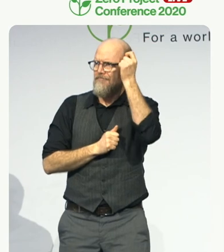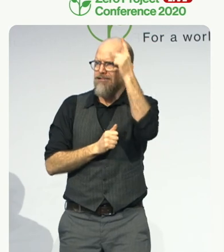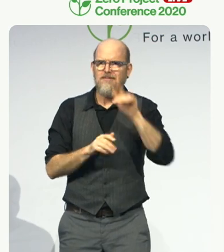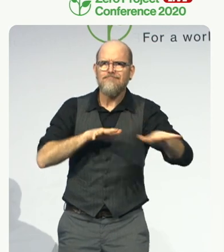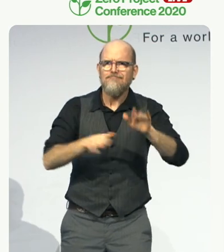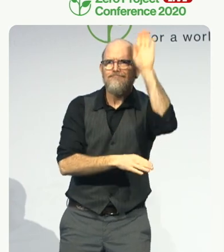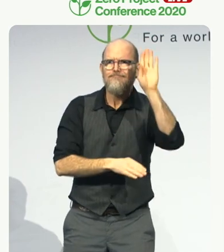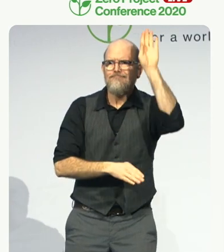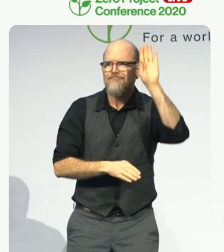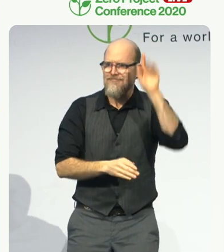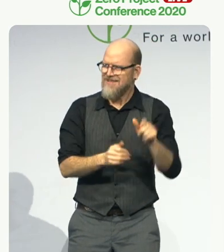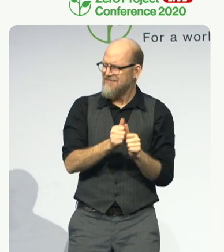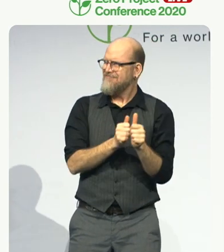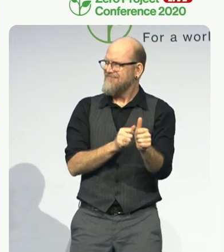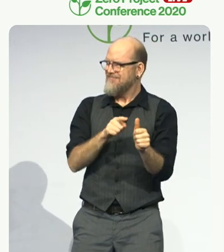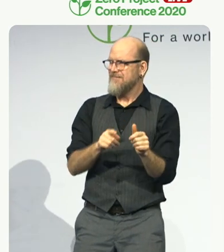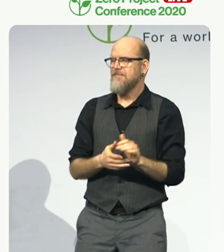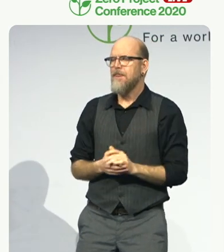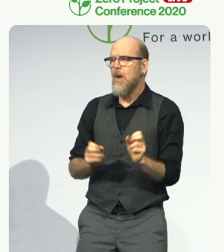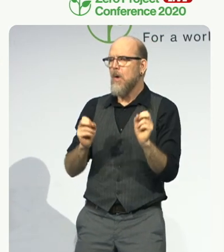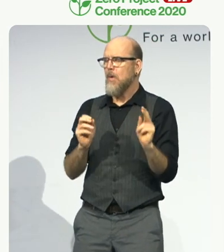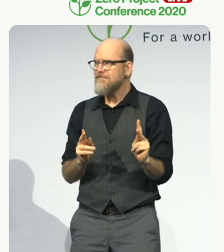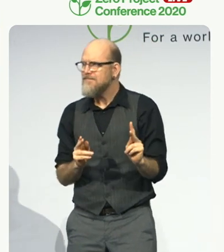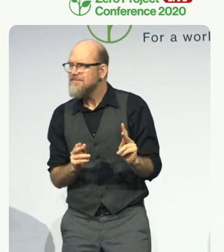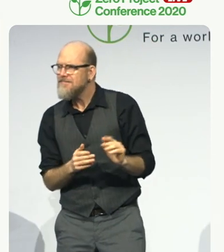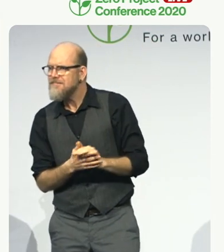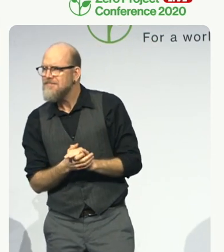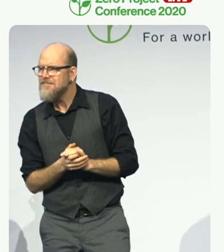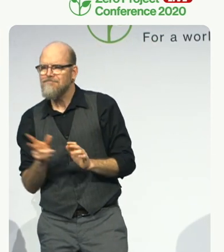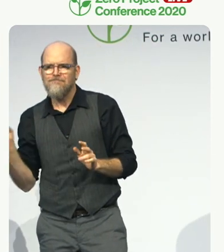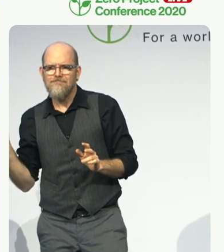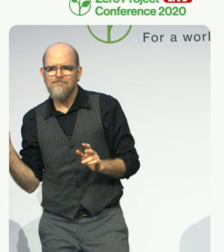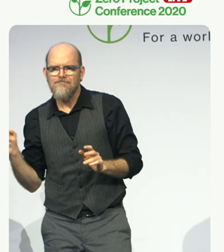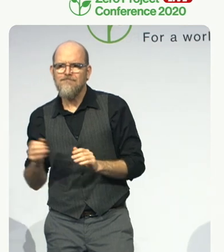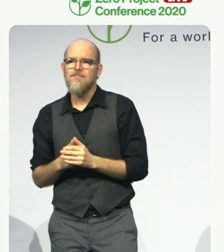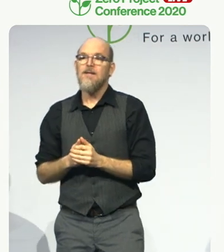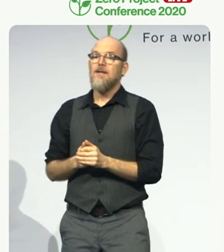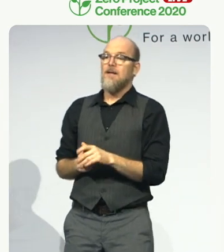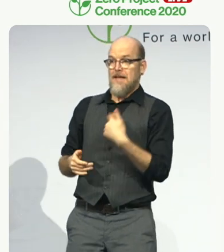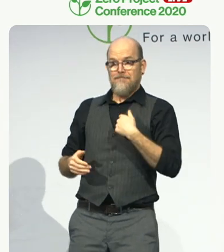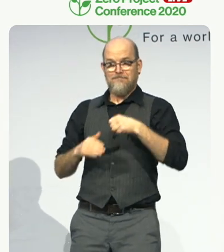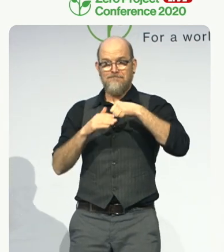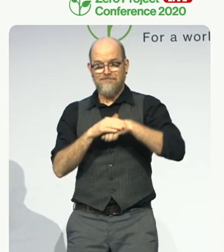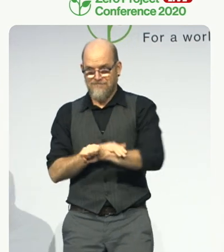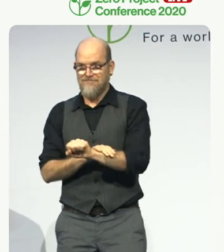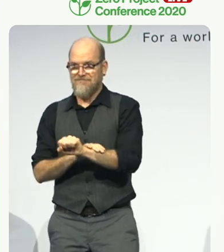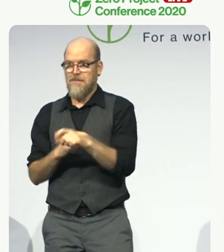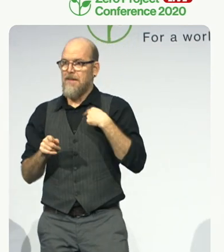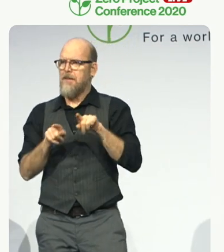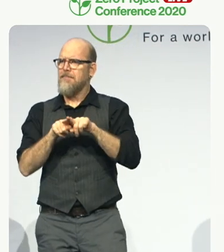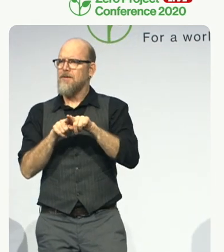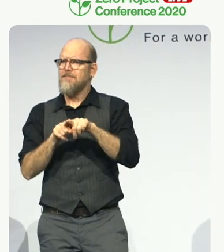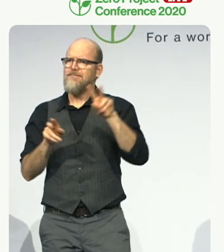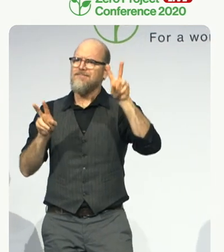The week I was born, my brother was in the hospital with polio. And when he was in elementary school, he had two